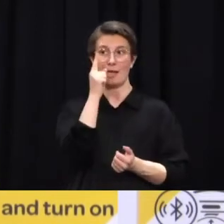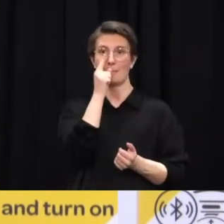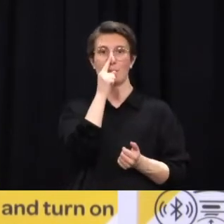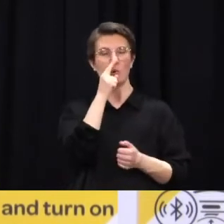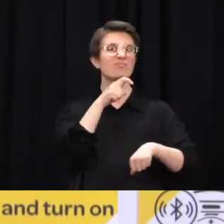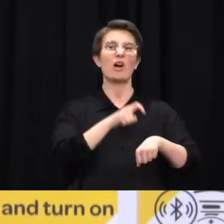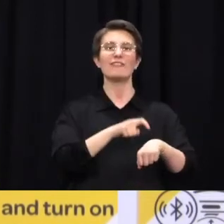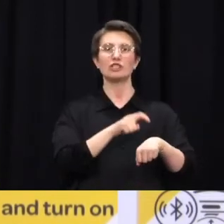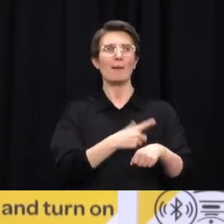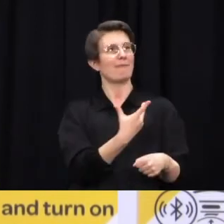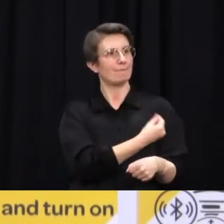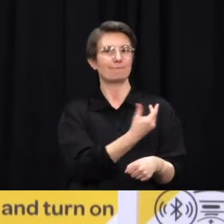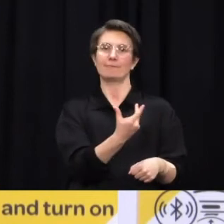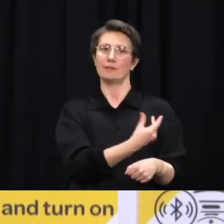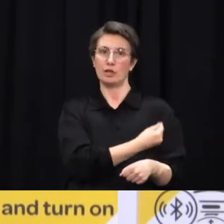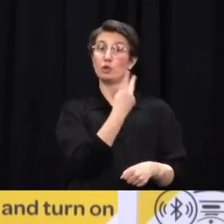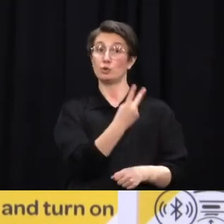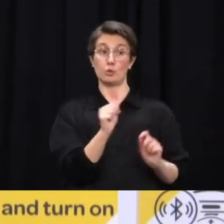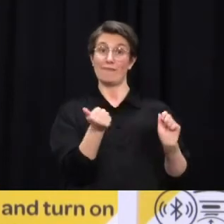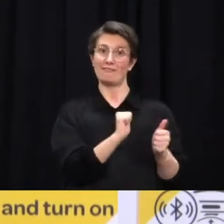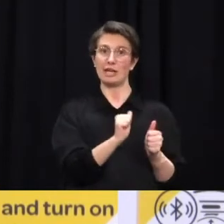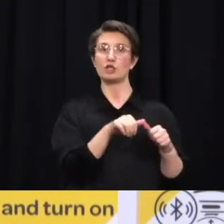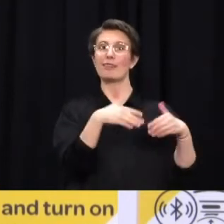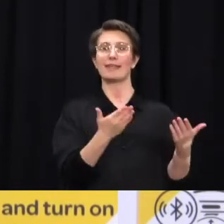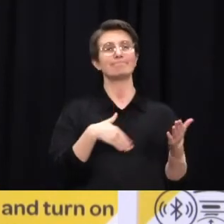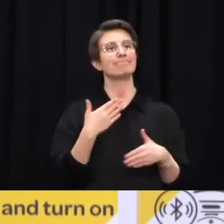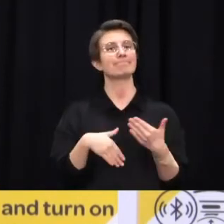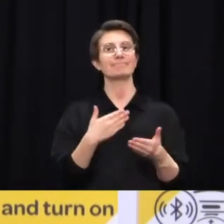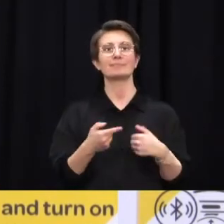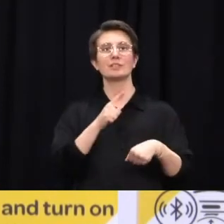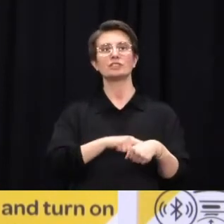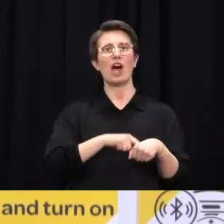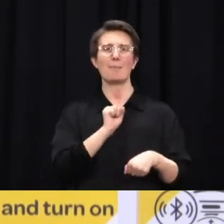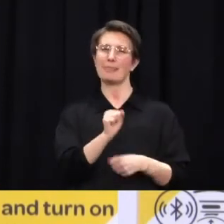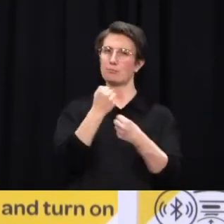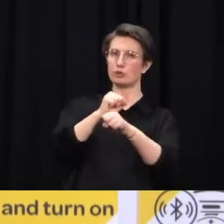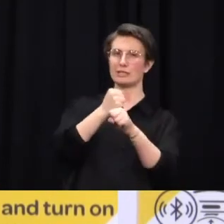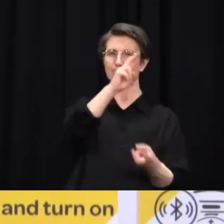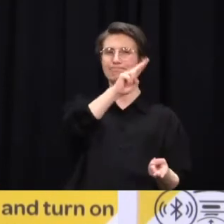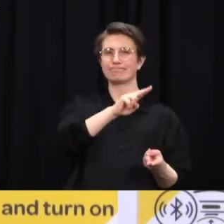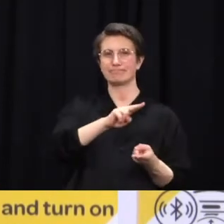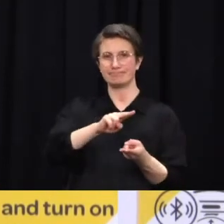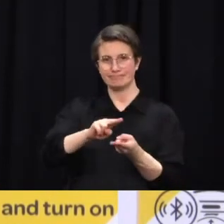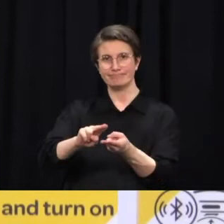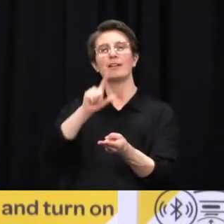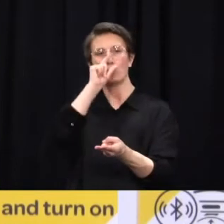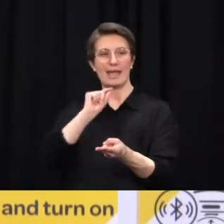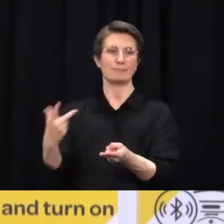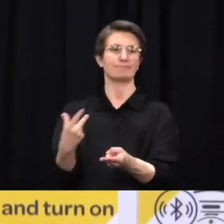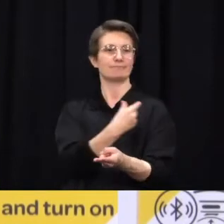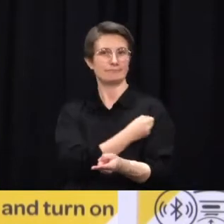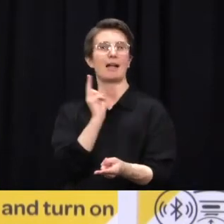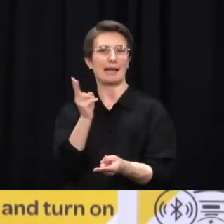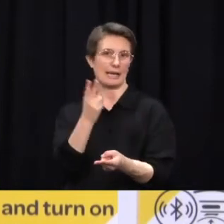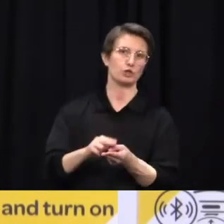make sure that we have supply available next year of vaccines, suppliers available next year. And that includes canvassing all of the different options and